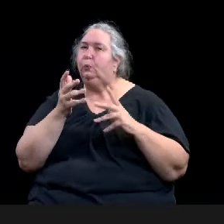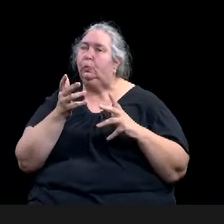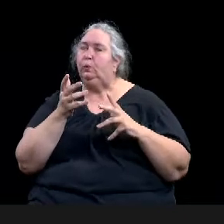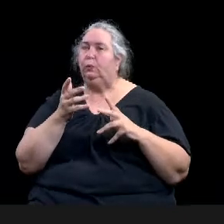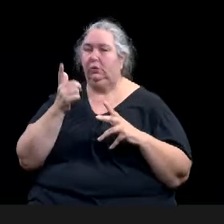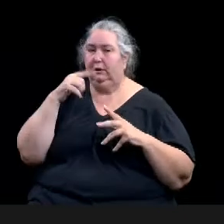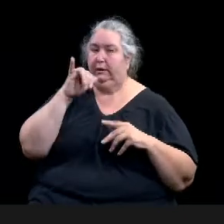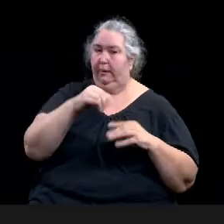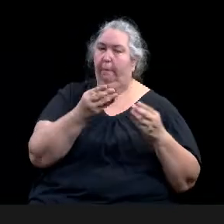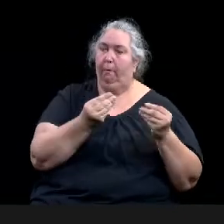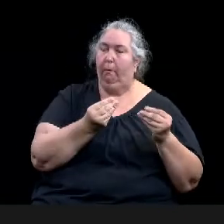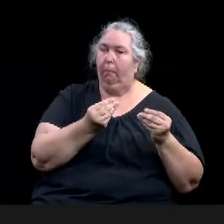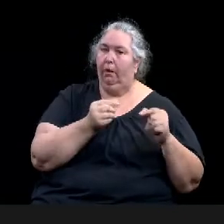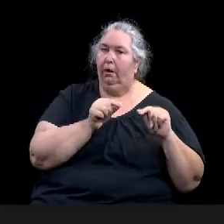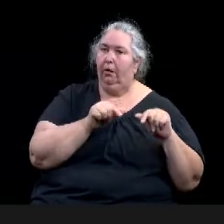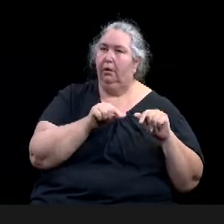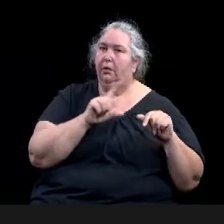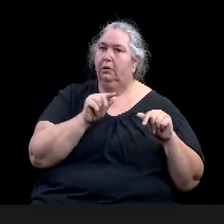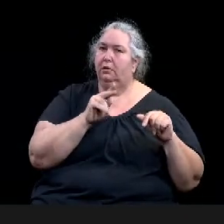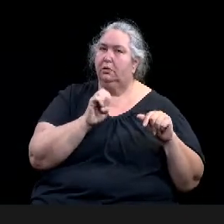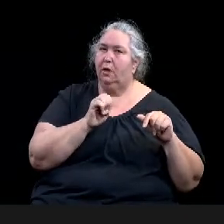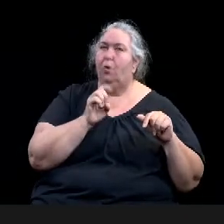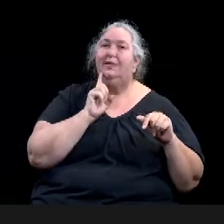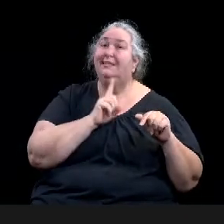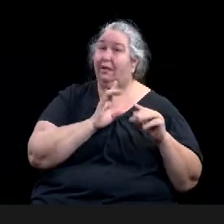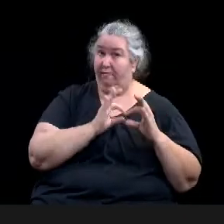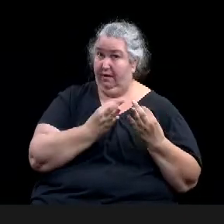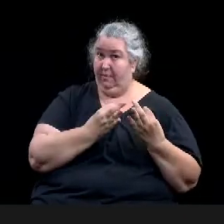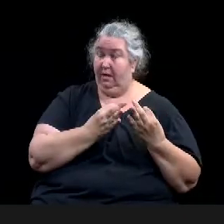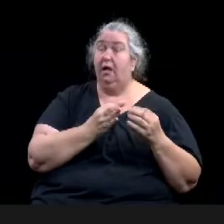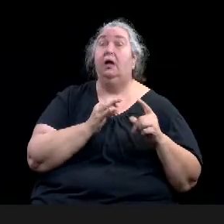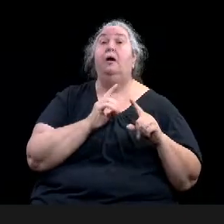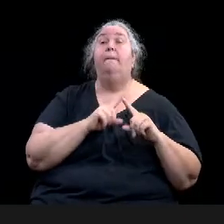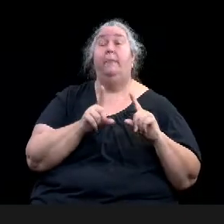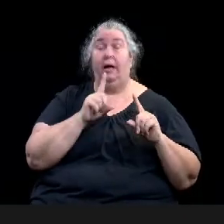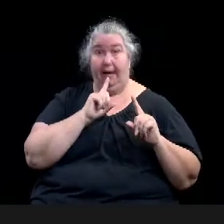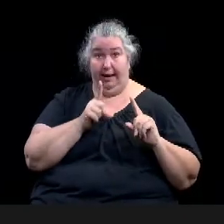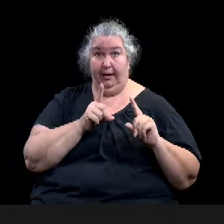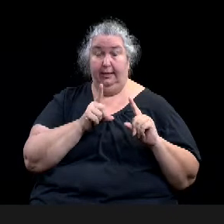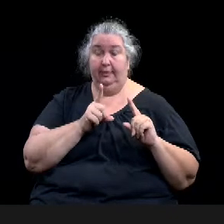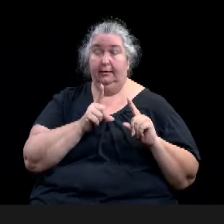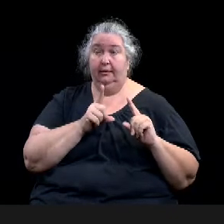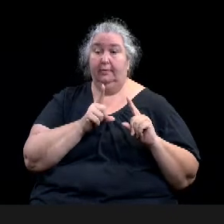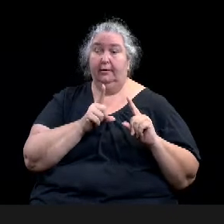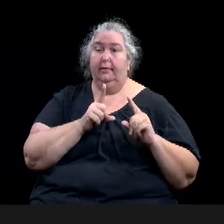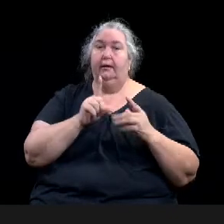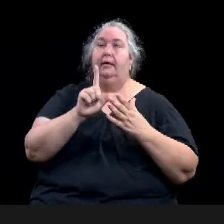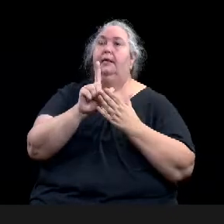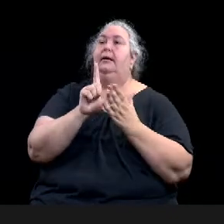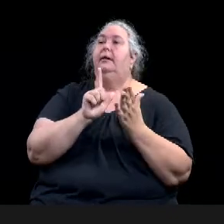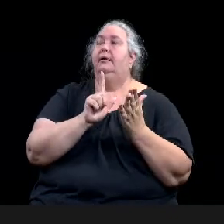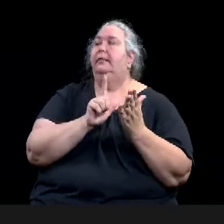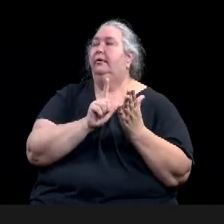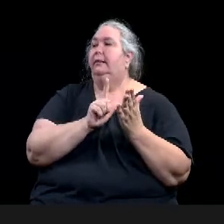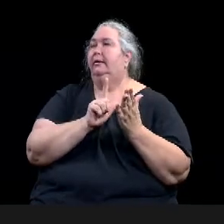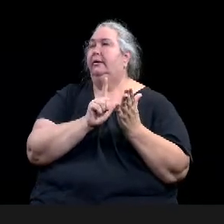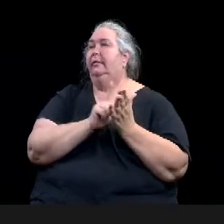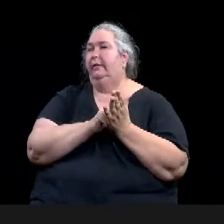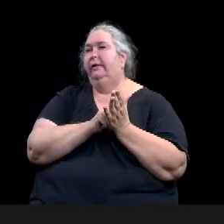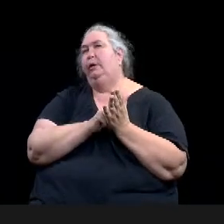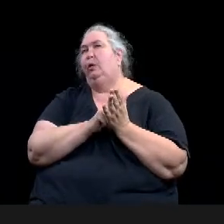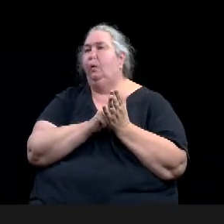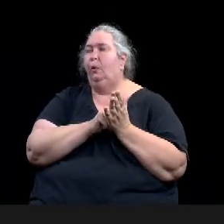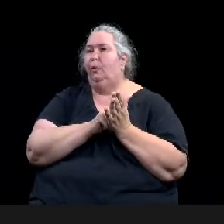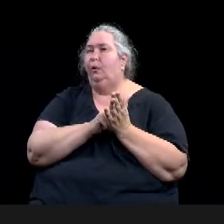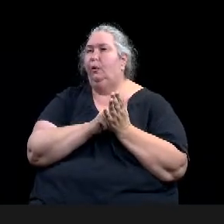non-conforming duplex on the lot, uh, that was, uh, built, um, uh, but, you know, before